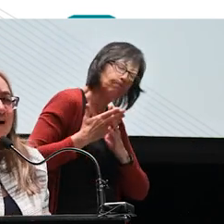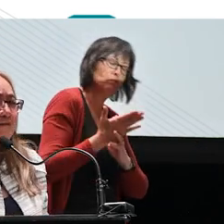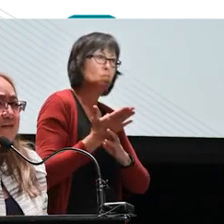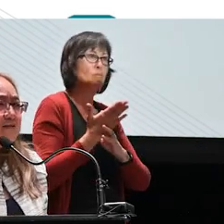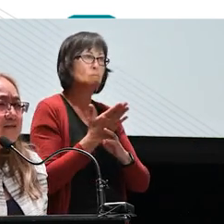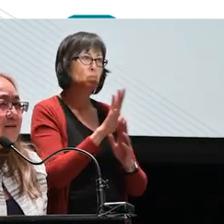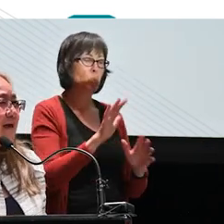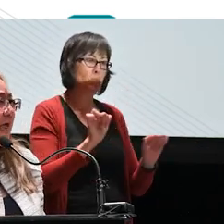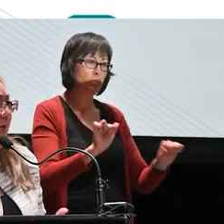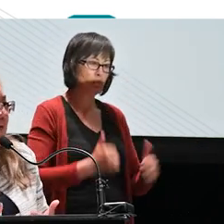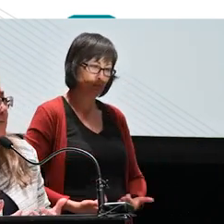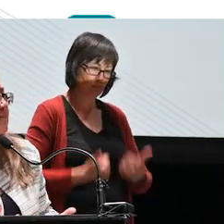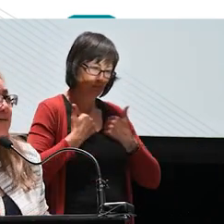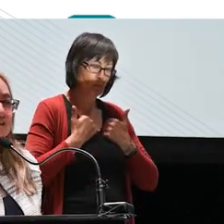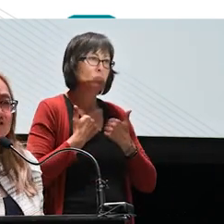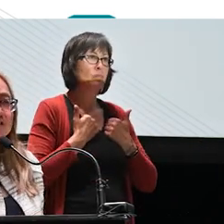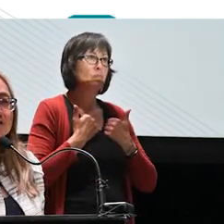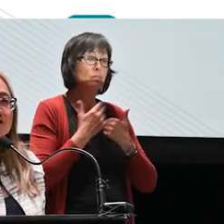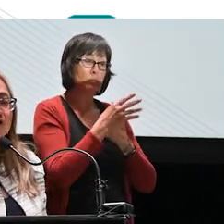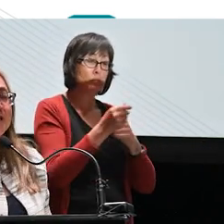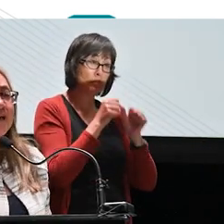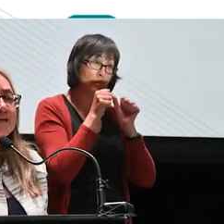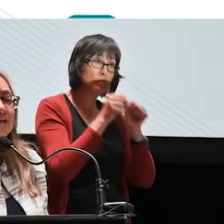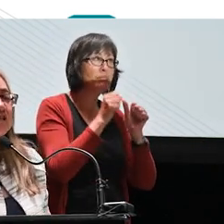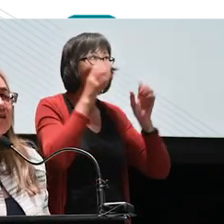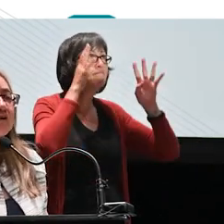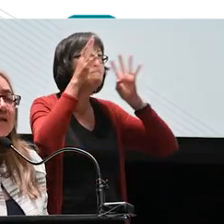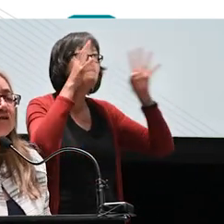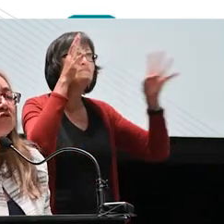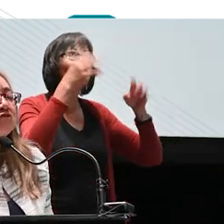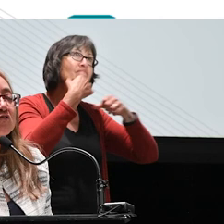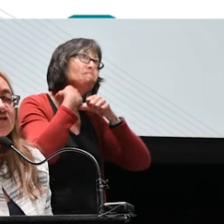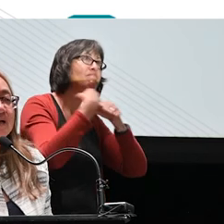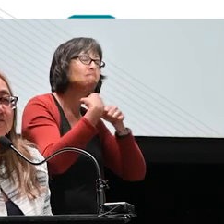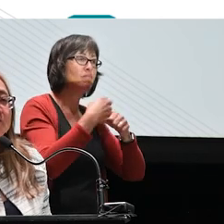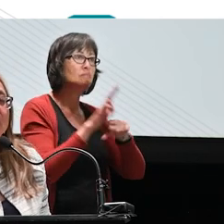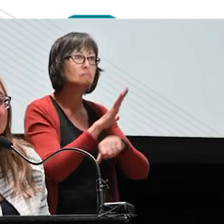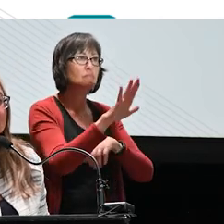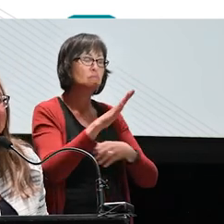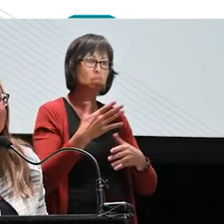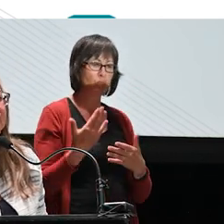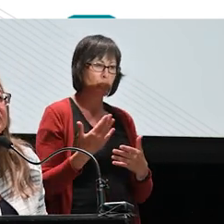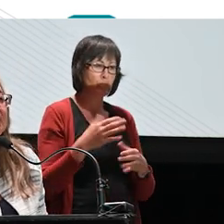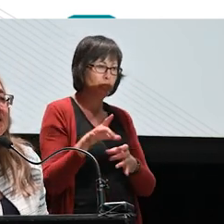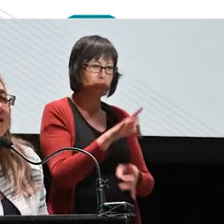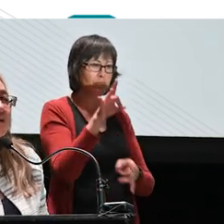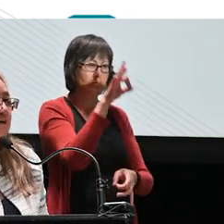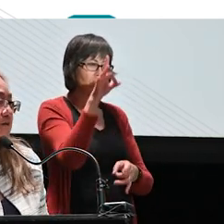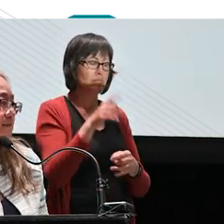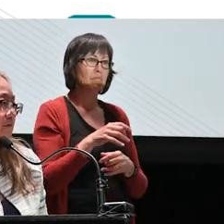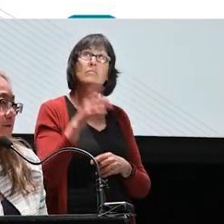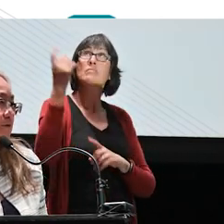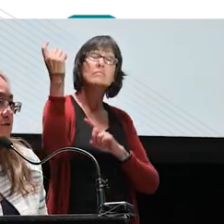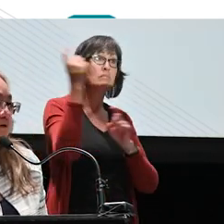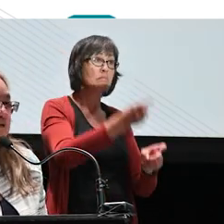to survive this, and continue to create and generate and use your creative spirit and the gifts that that